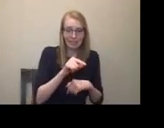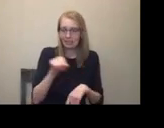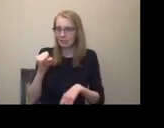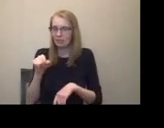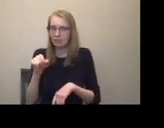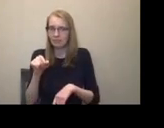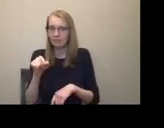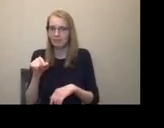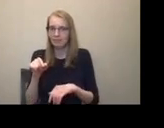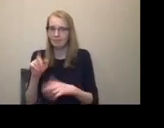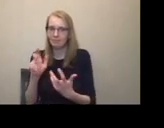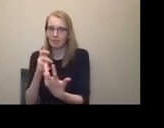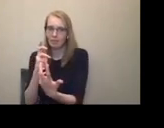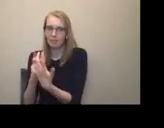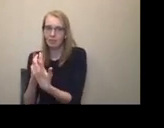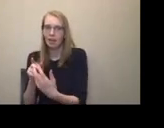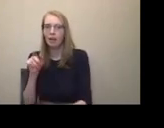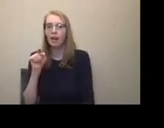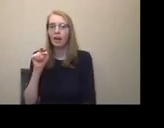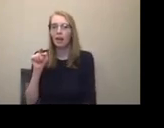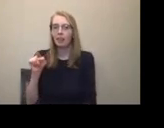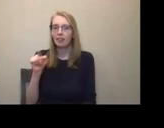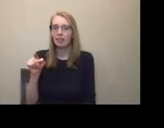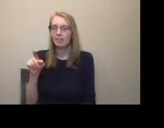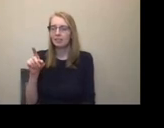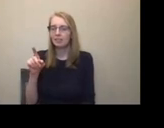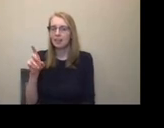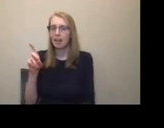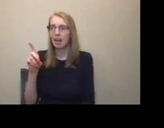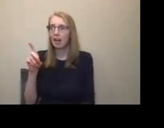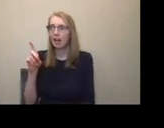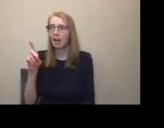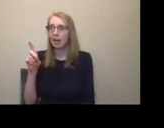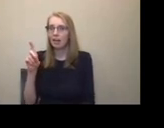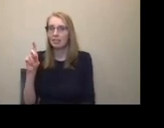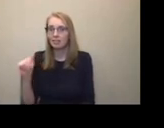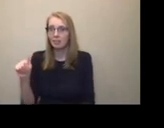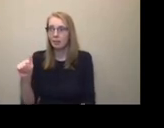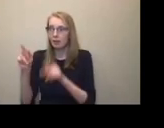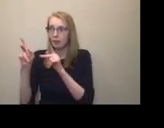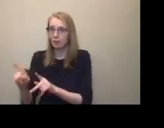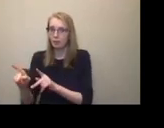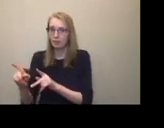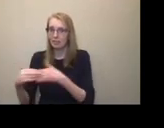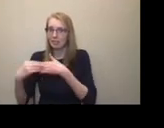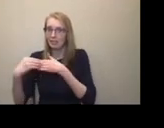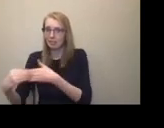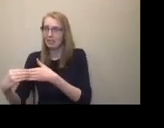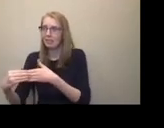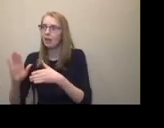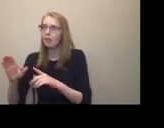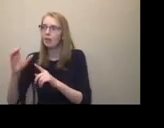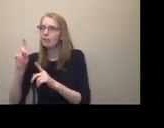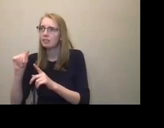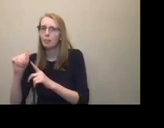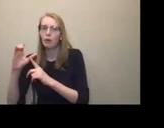call this disability identified work when you're leading a disability project, and you are disabled, you bring your culture of disability with you. So